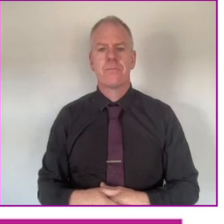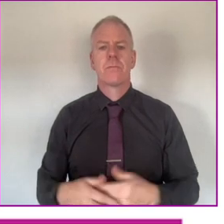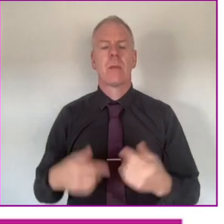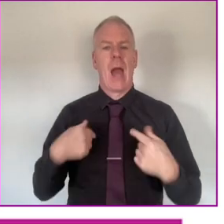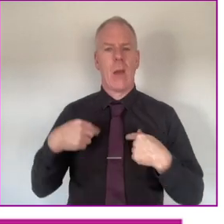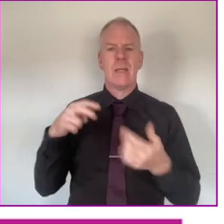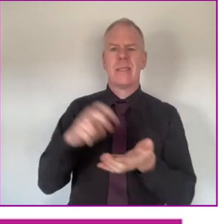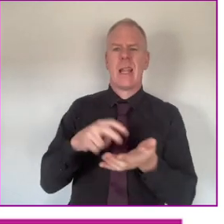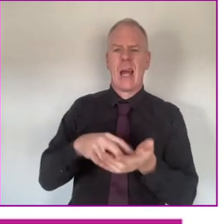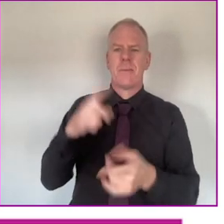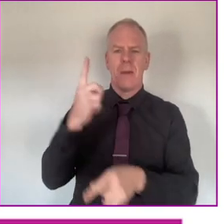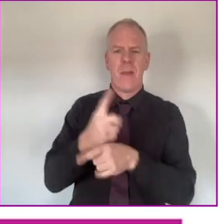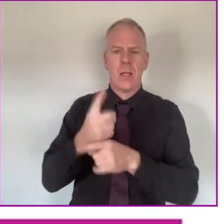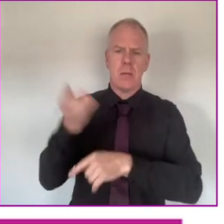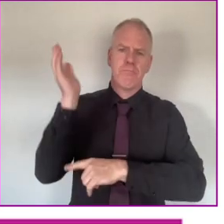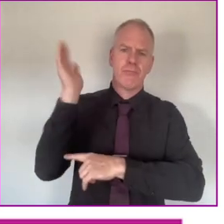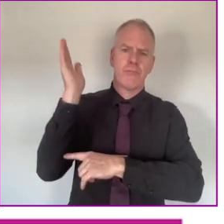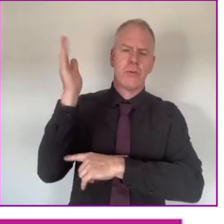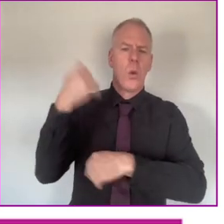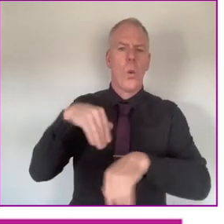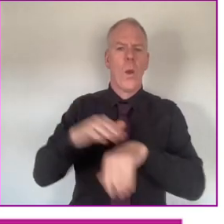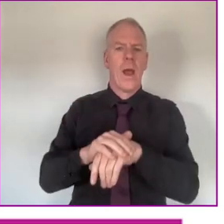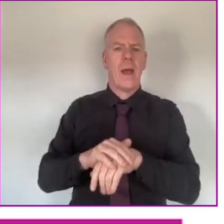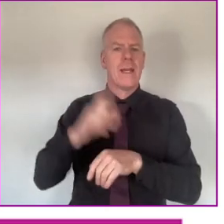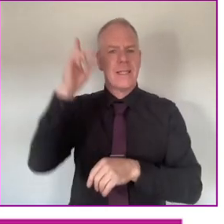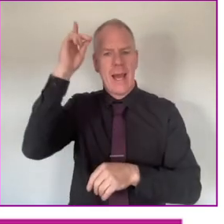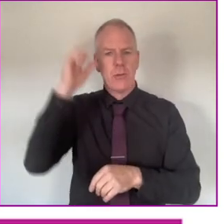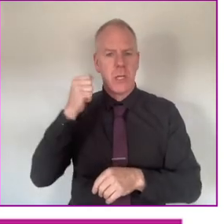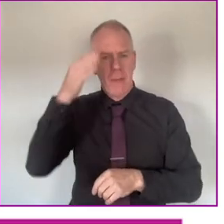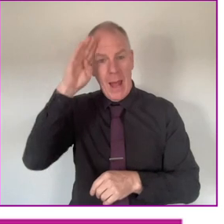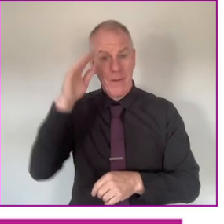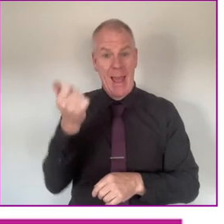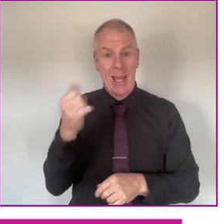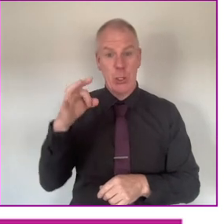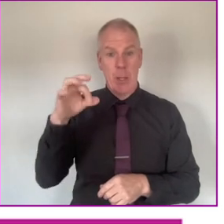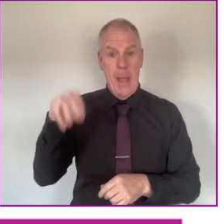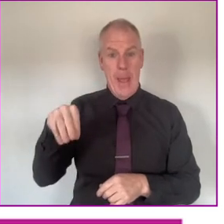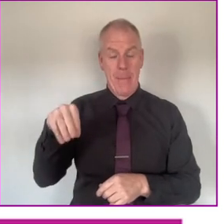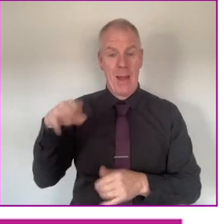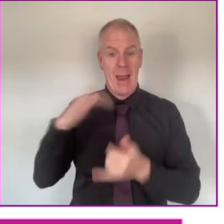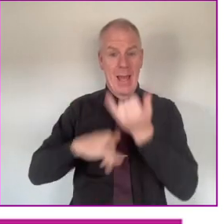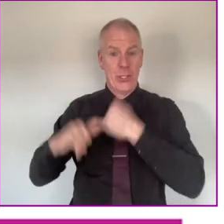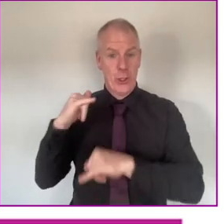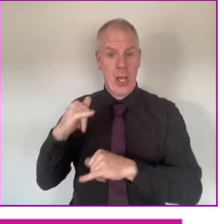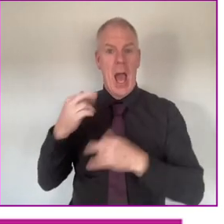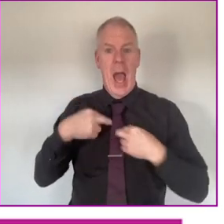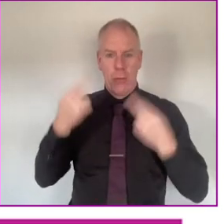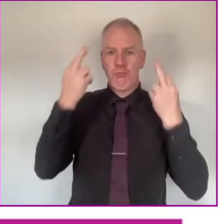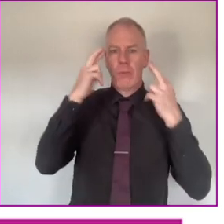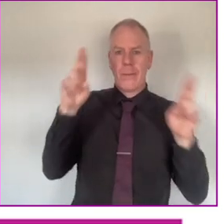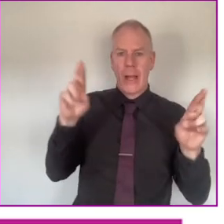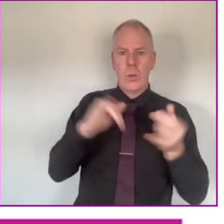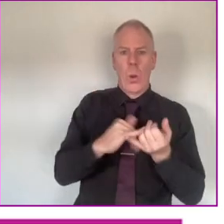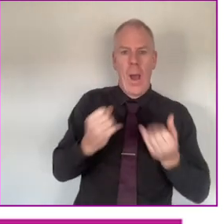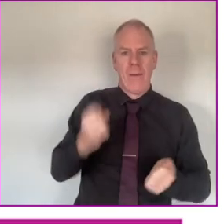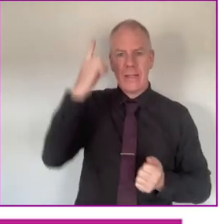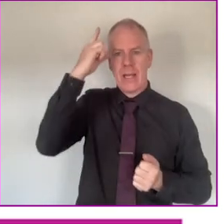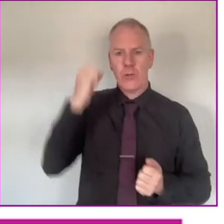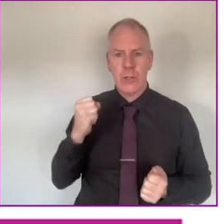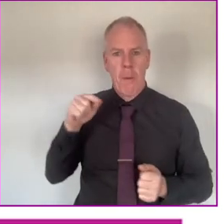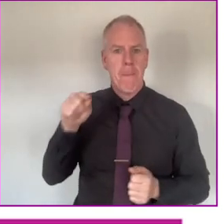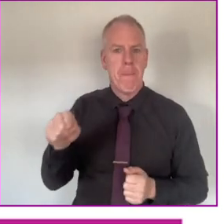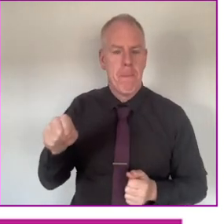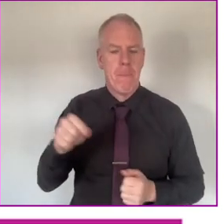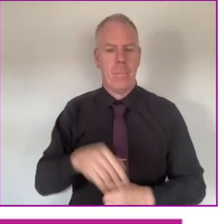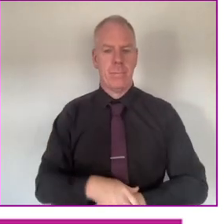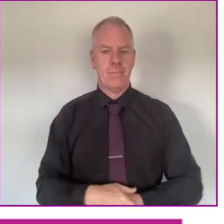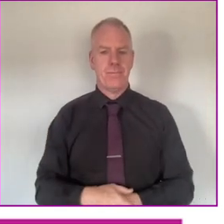Down Syndrome Ireland ATM last year. I represented people with Down